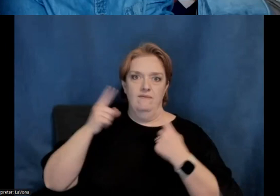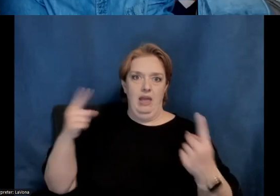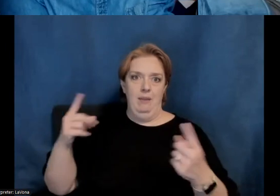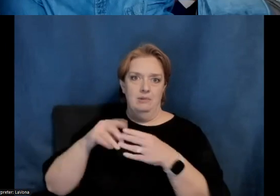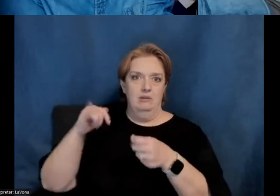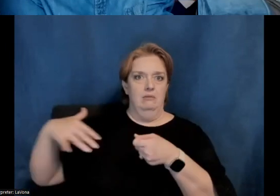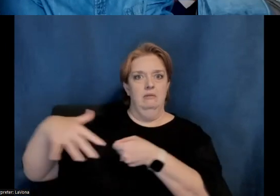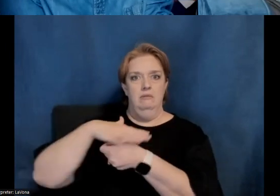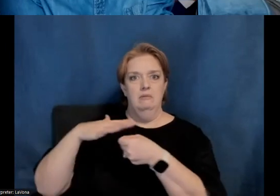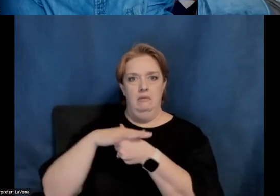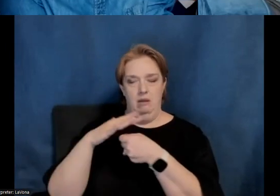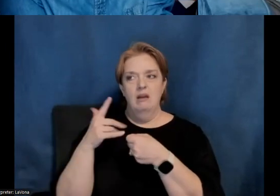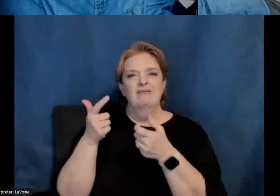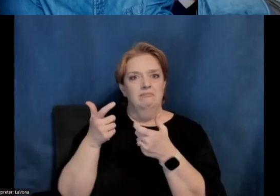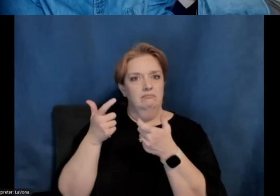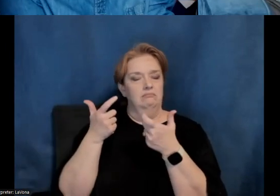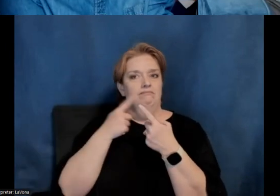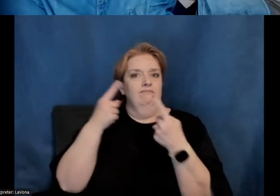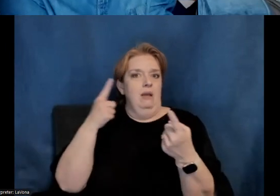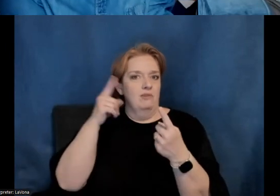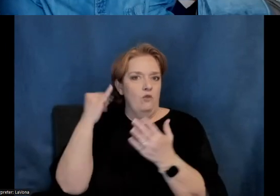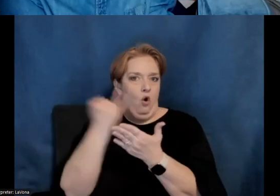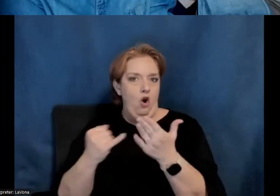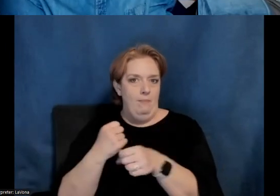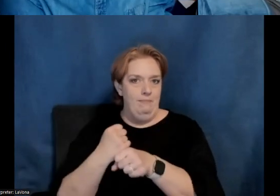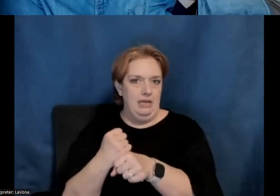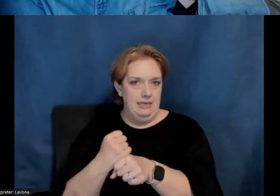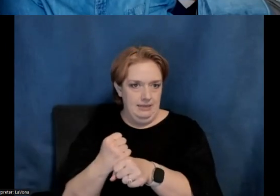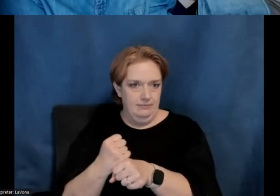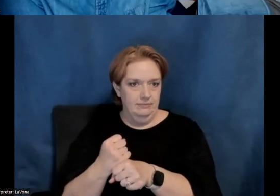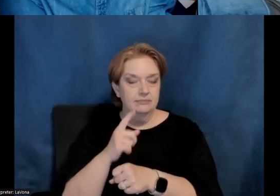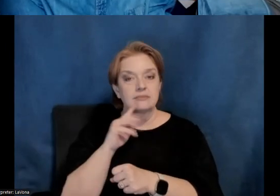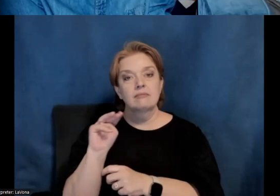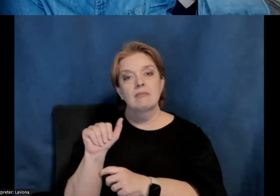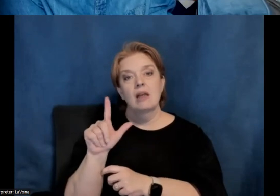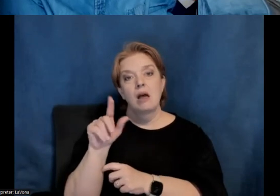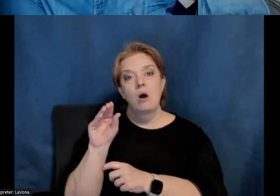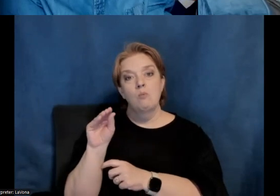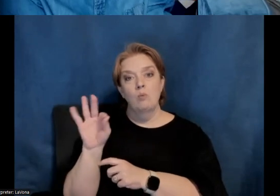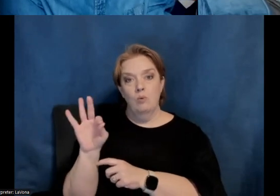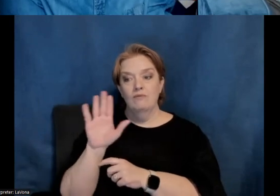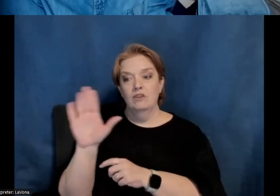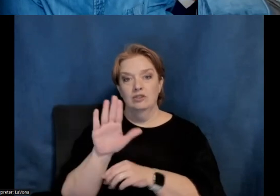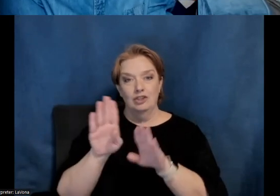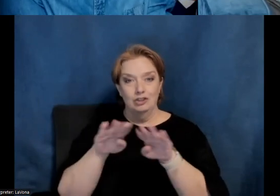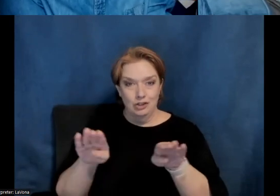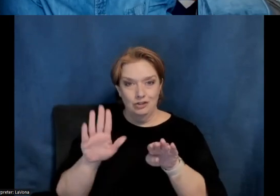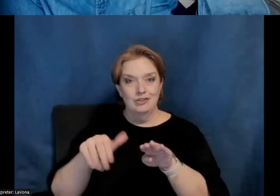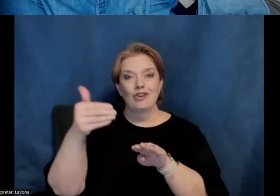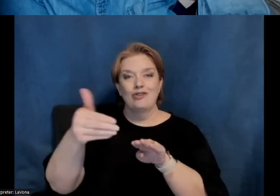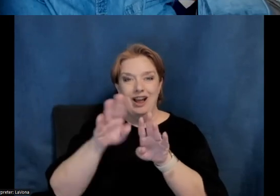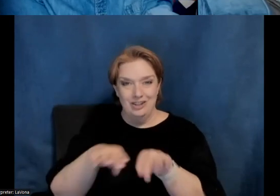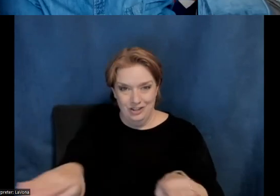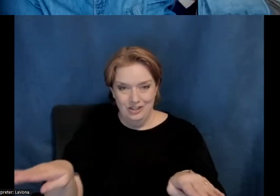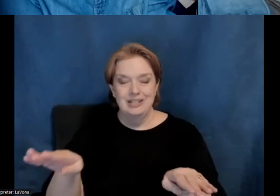source of great, uh, and art making. And in fact, uh, the Maloof children, uh, uh, and grandchildren have gone on to,